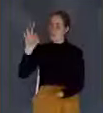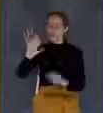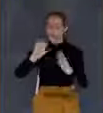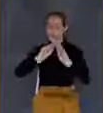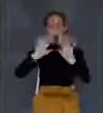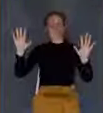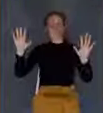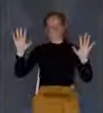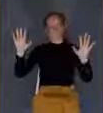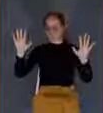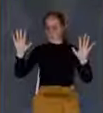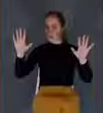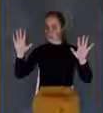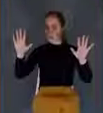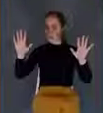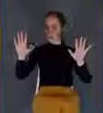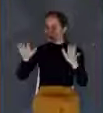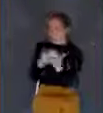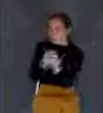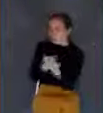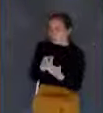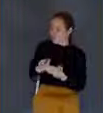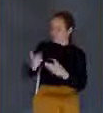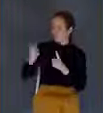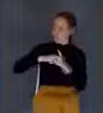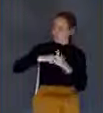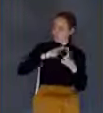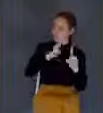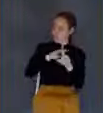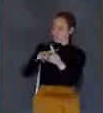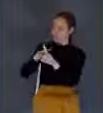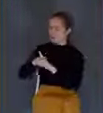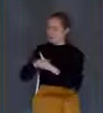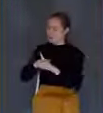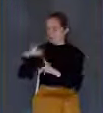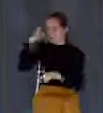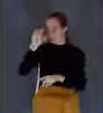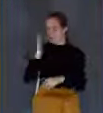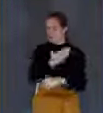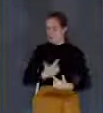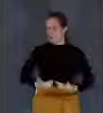and help us to apply truth to life. We pray in Jesus' name. Amen.